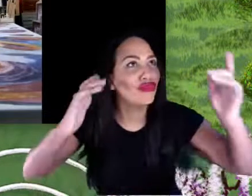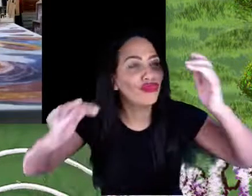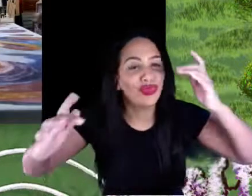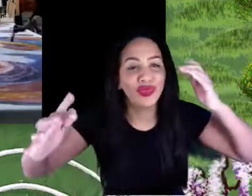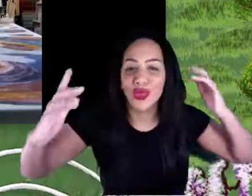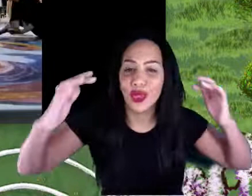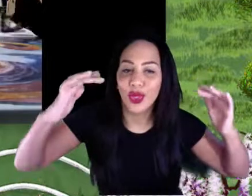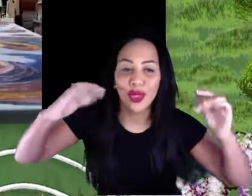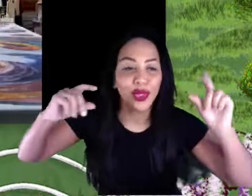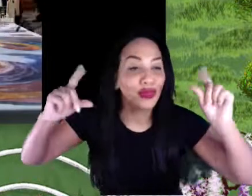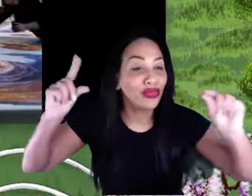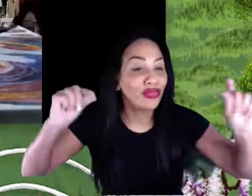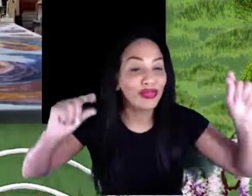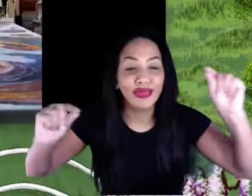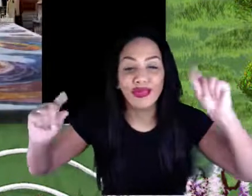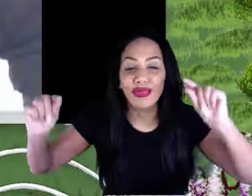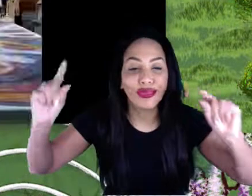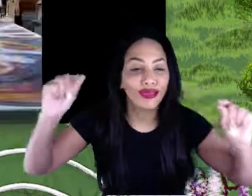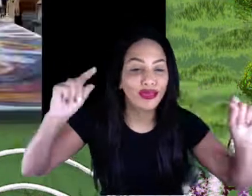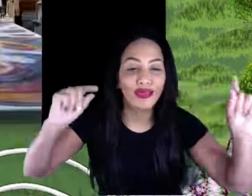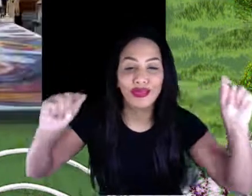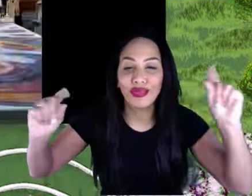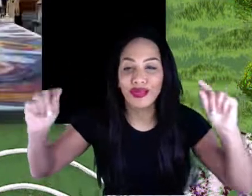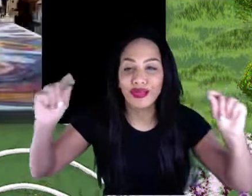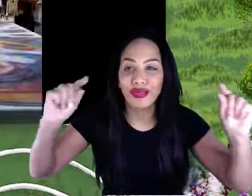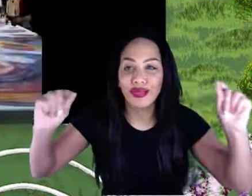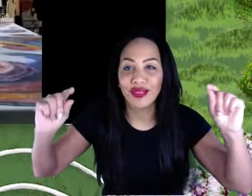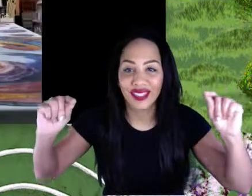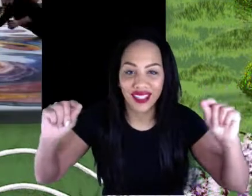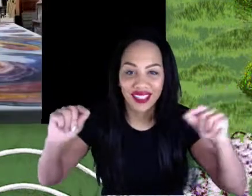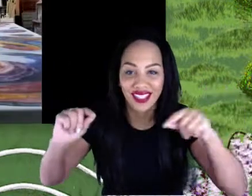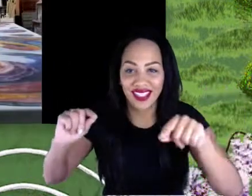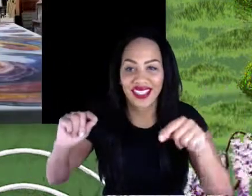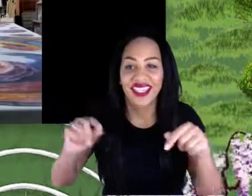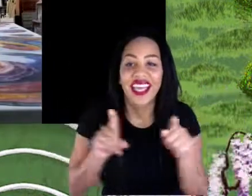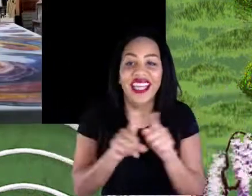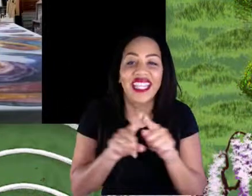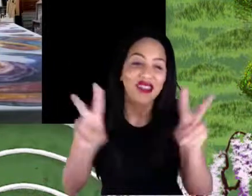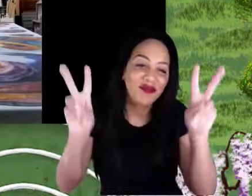Yeah, it's our it's our butterfly conservatory area.